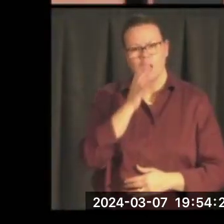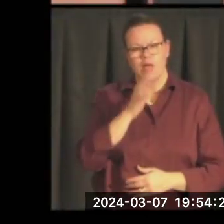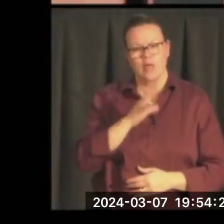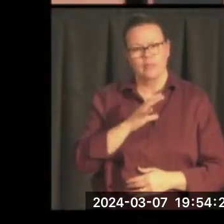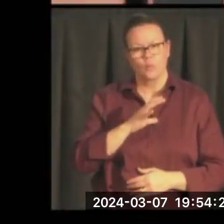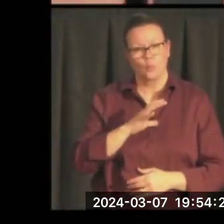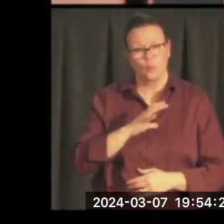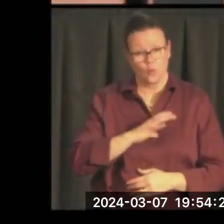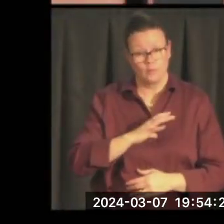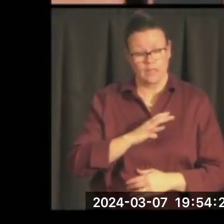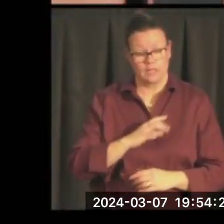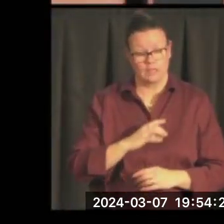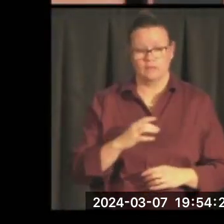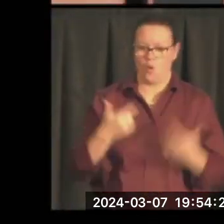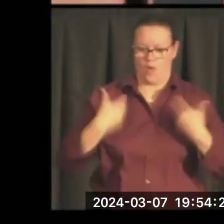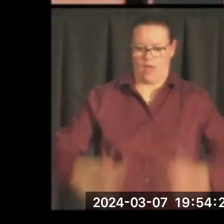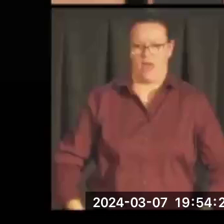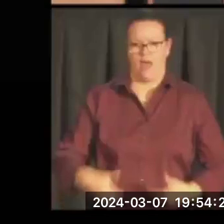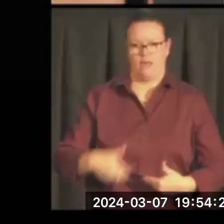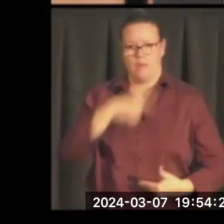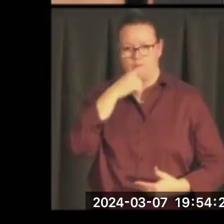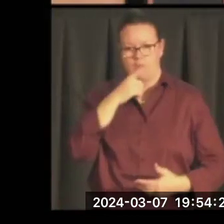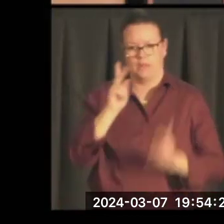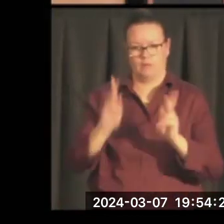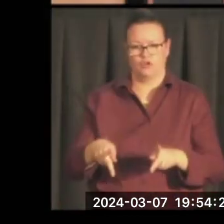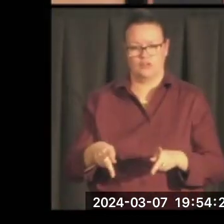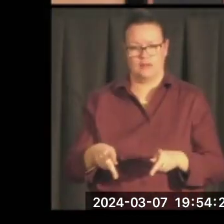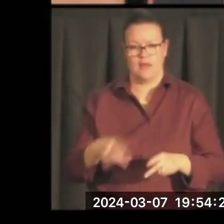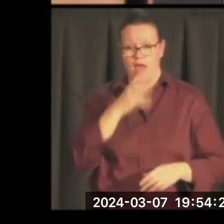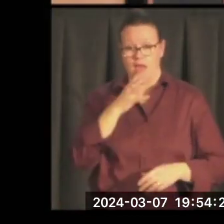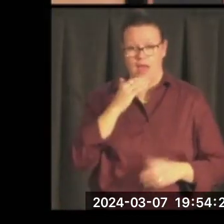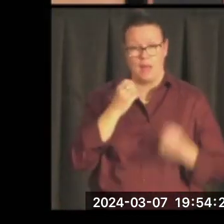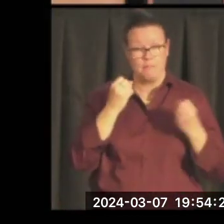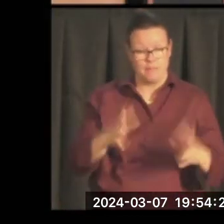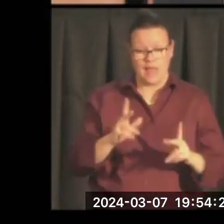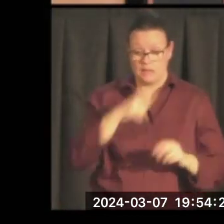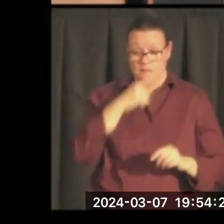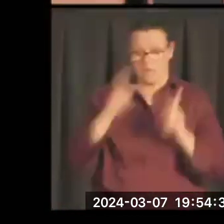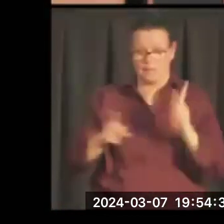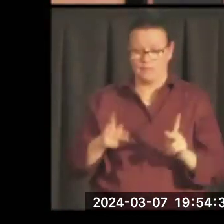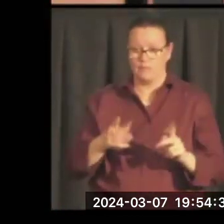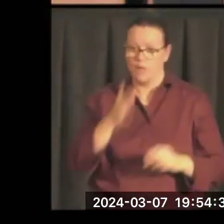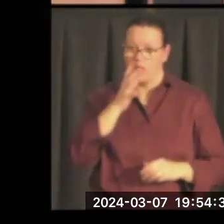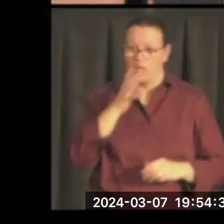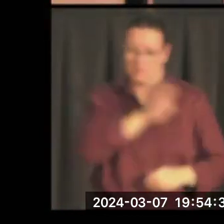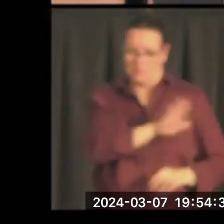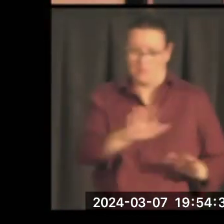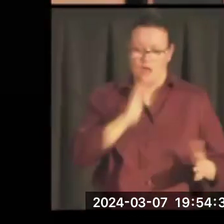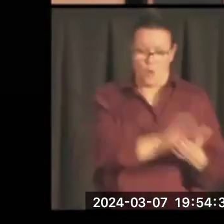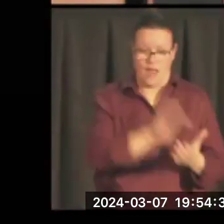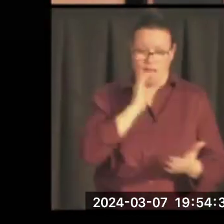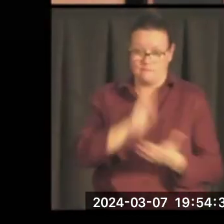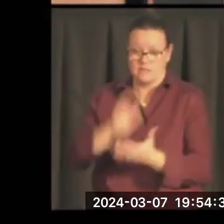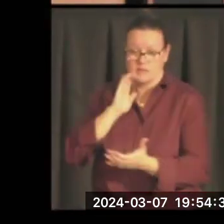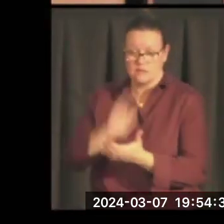unnoticed and unsung. But I know and I'm delighted to acknowledge that if I had not had Maureen